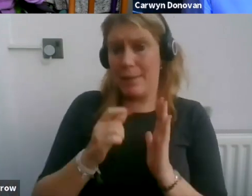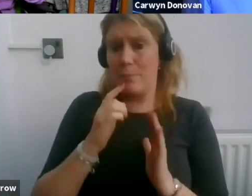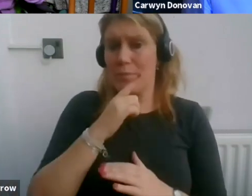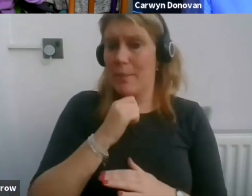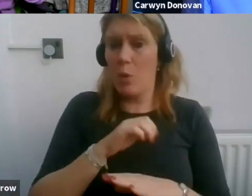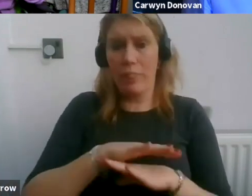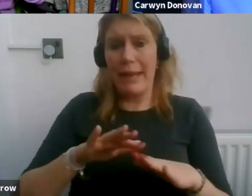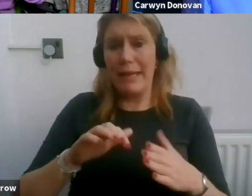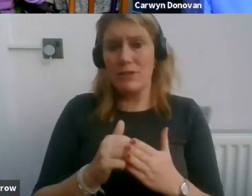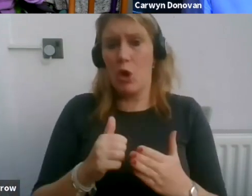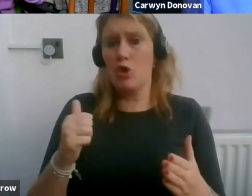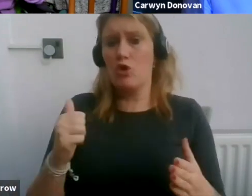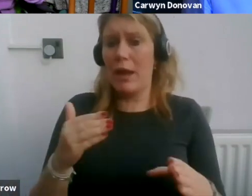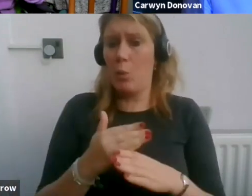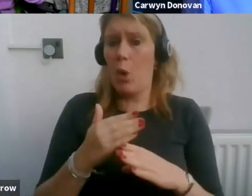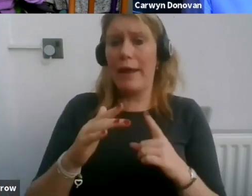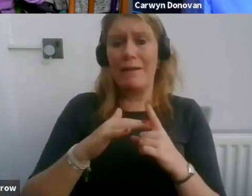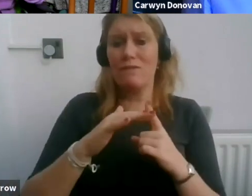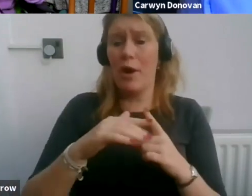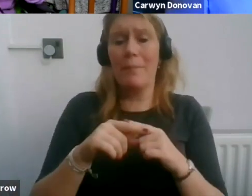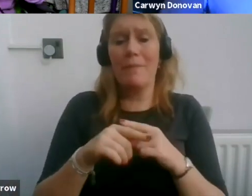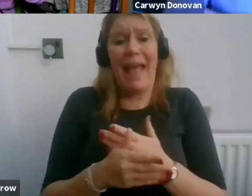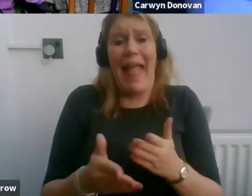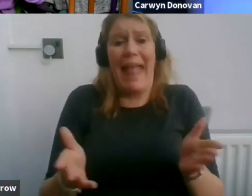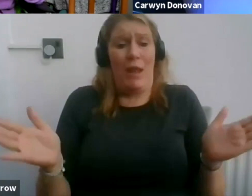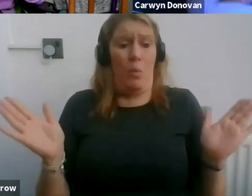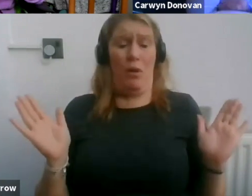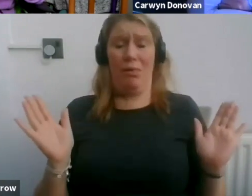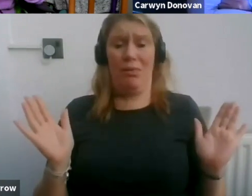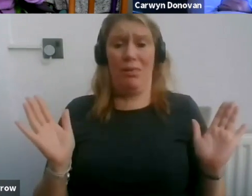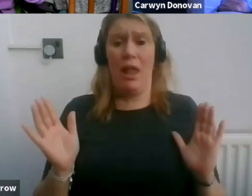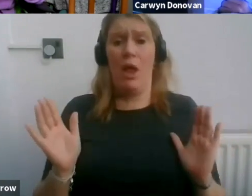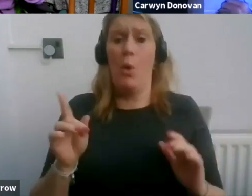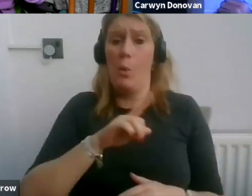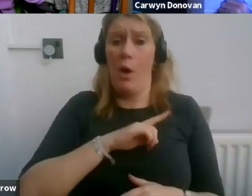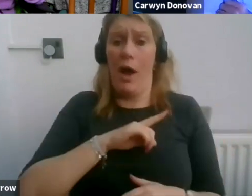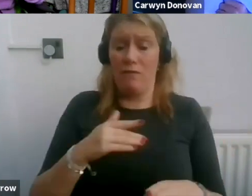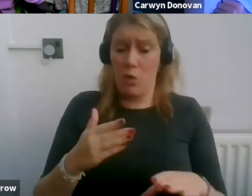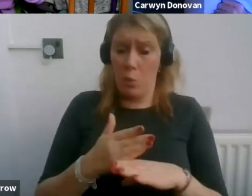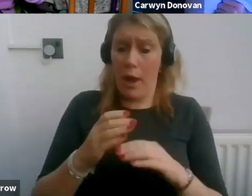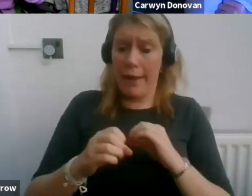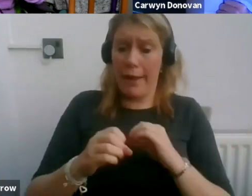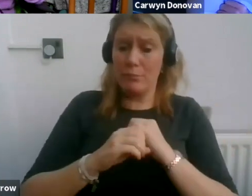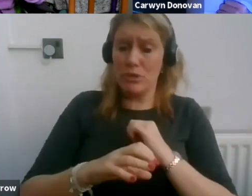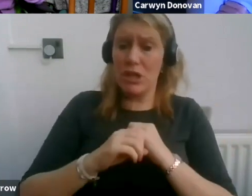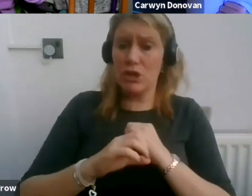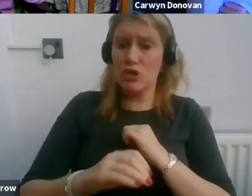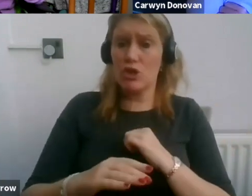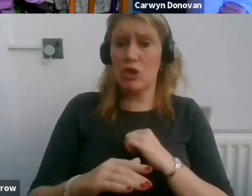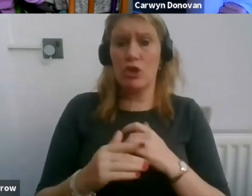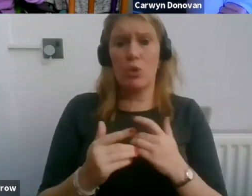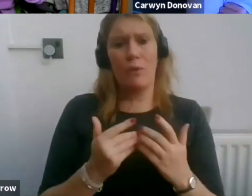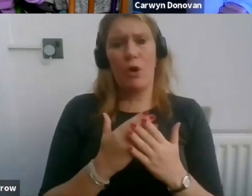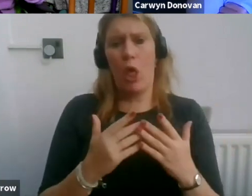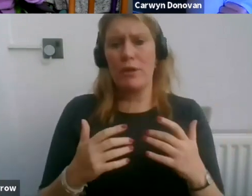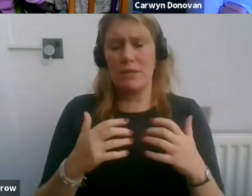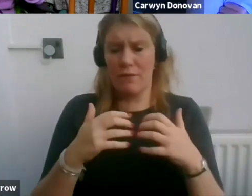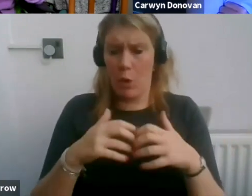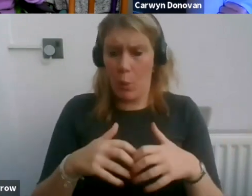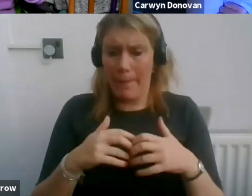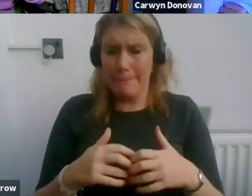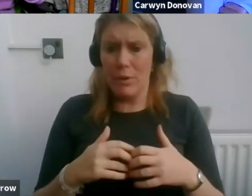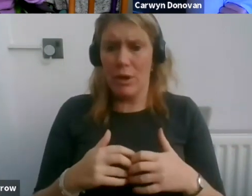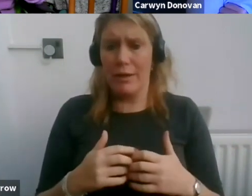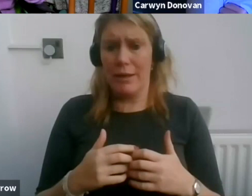environment for anybody else. I mean, if you work in production you deal with huge amounts of kit all the time. If you